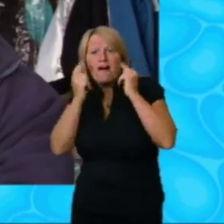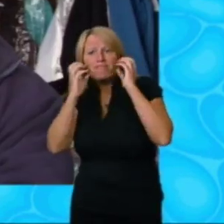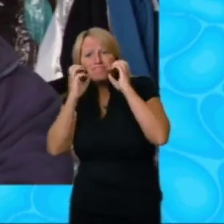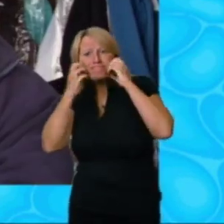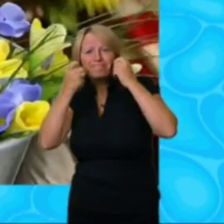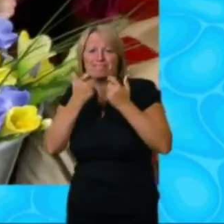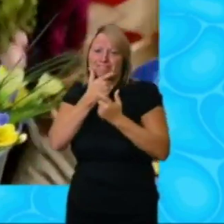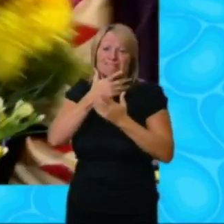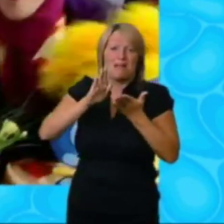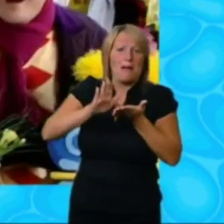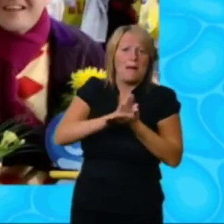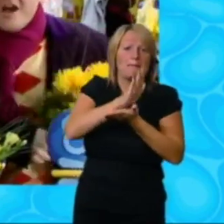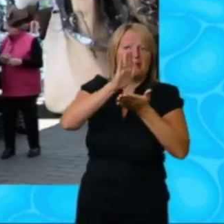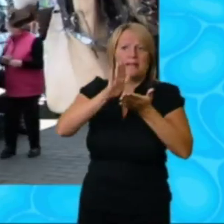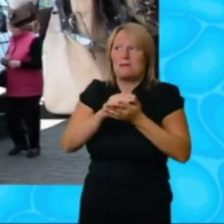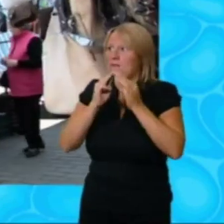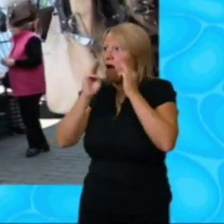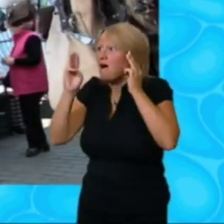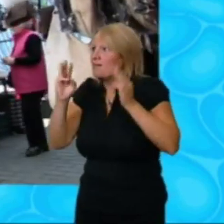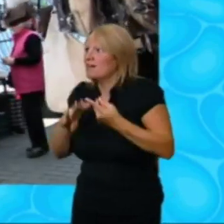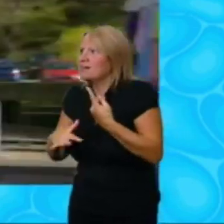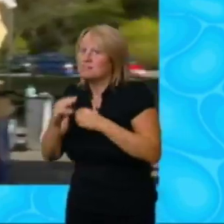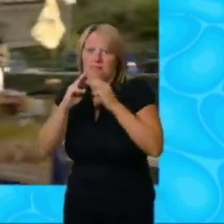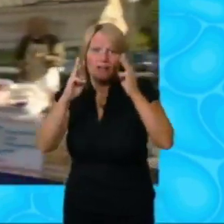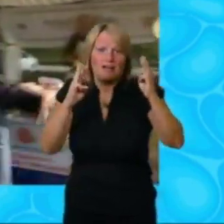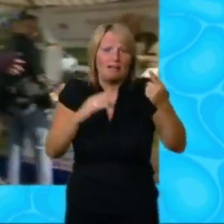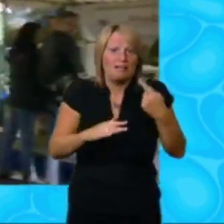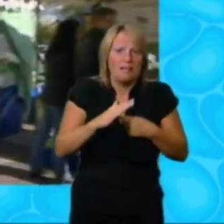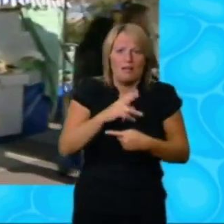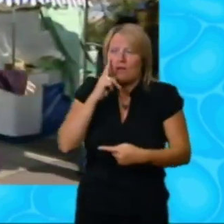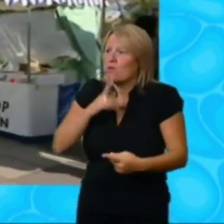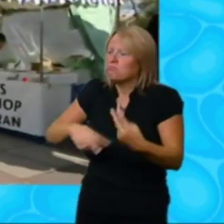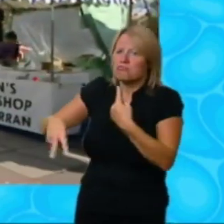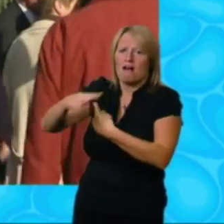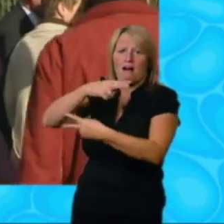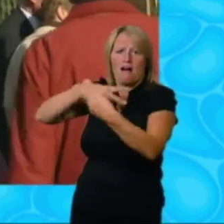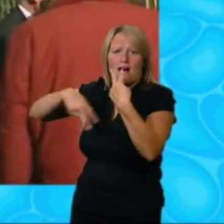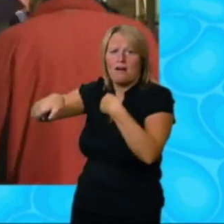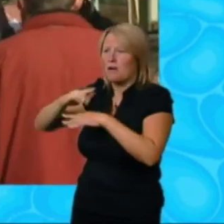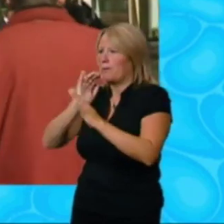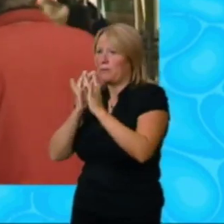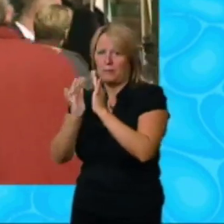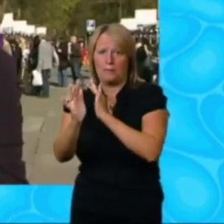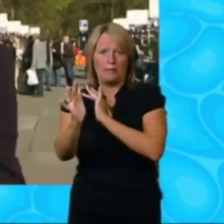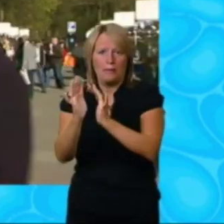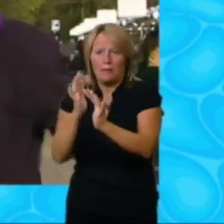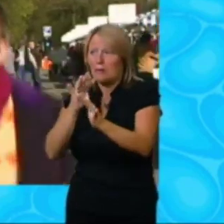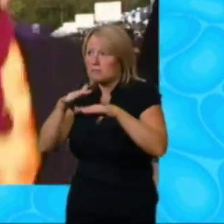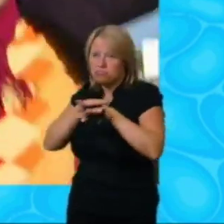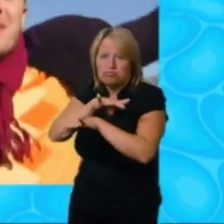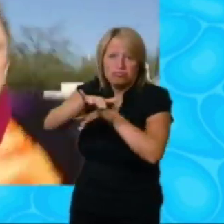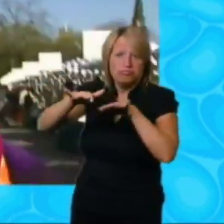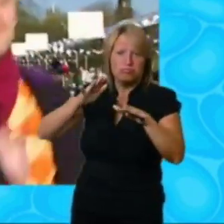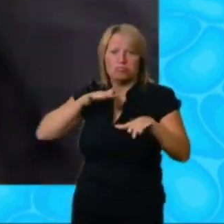face, the market, the market, come look around, the hustle, bustle,